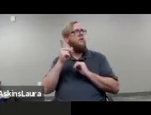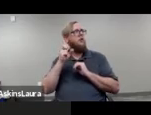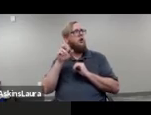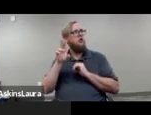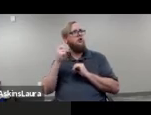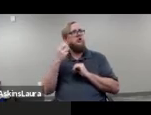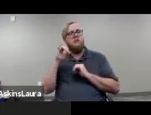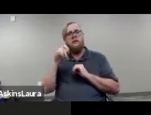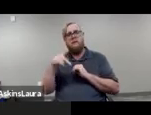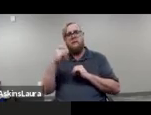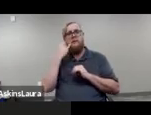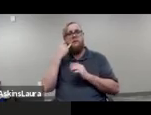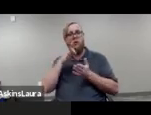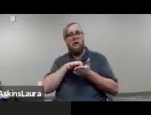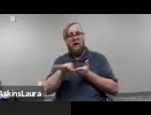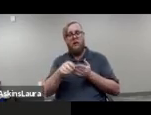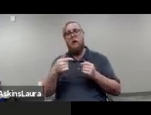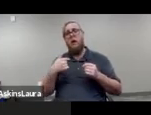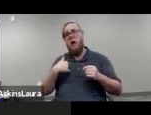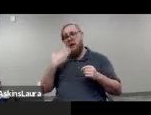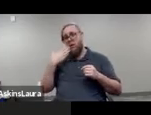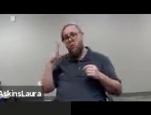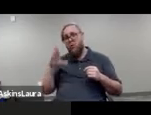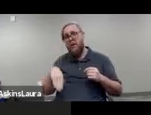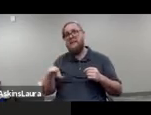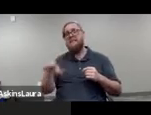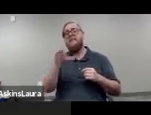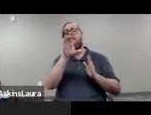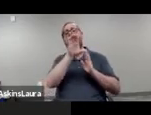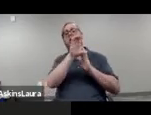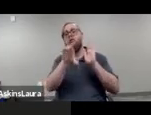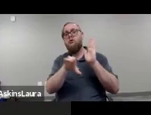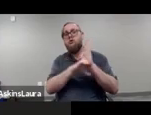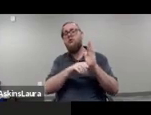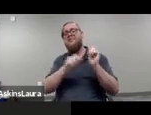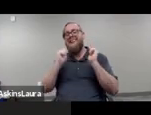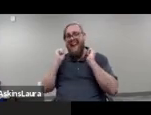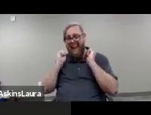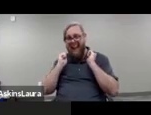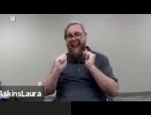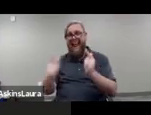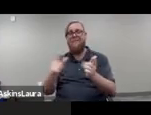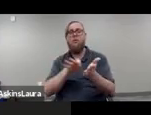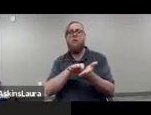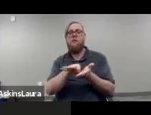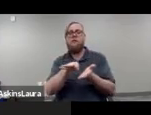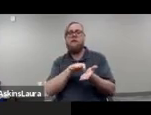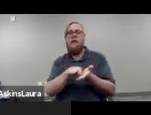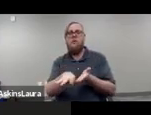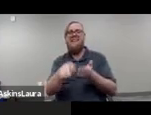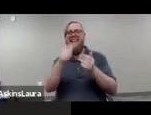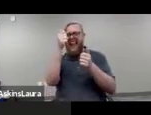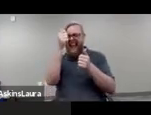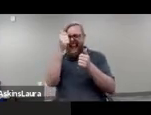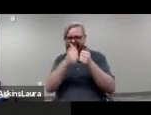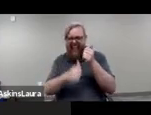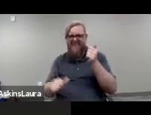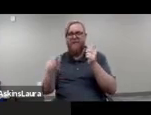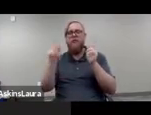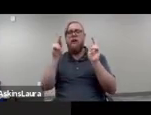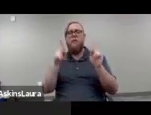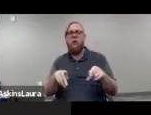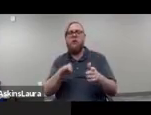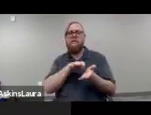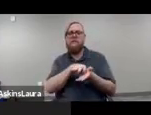I know for a fact it is in the constitution that everybody is counted it does not matter every person is